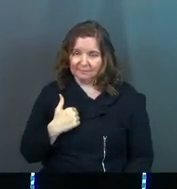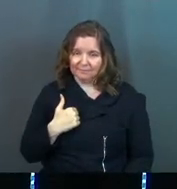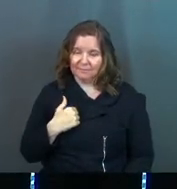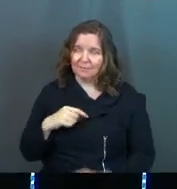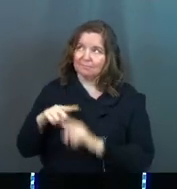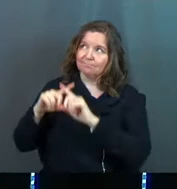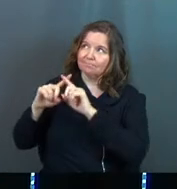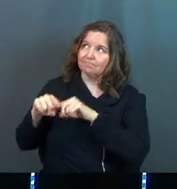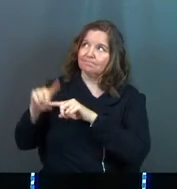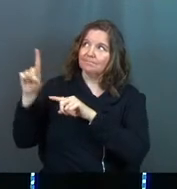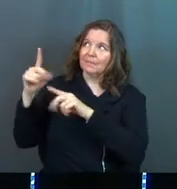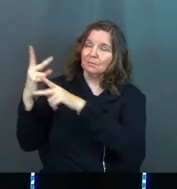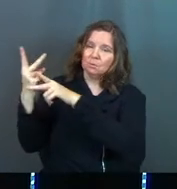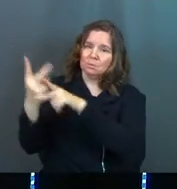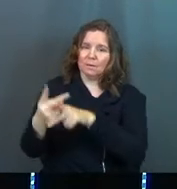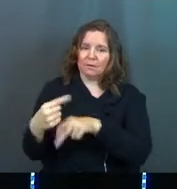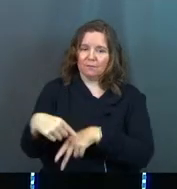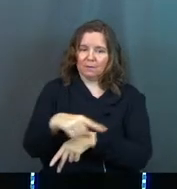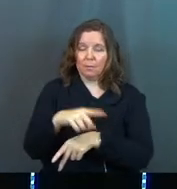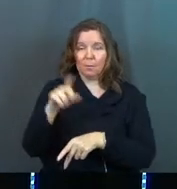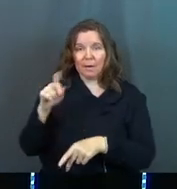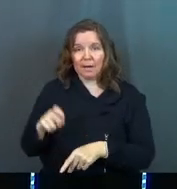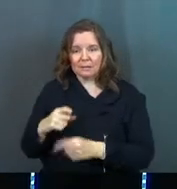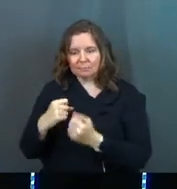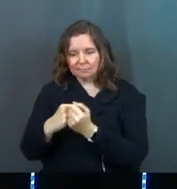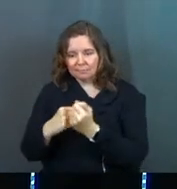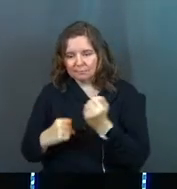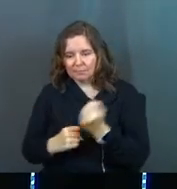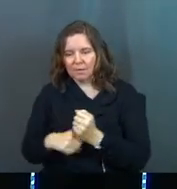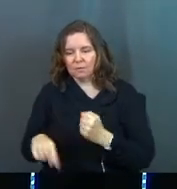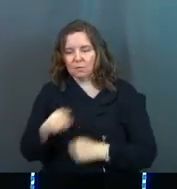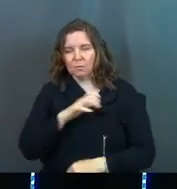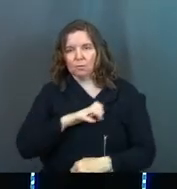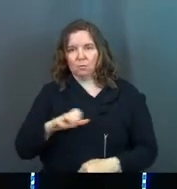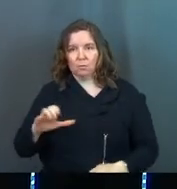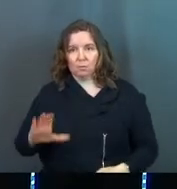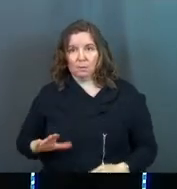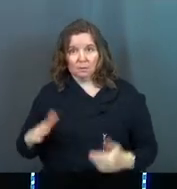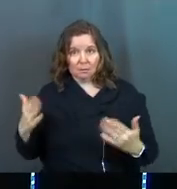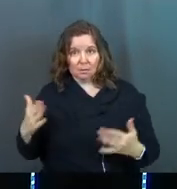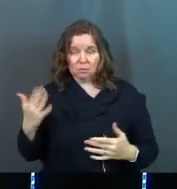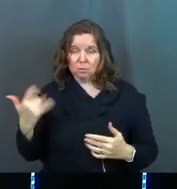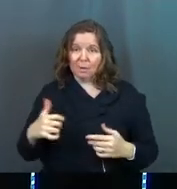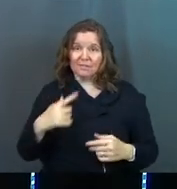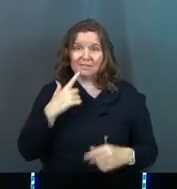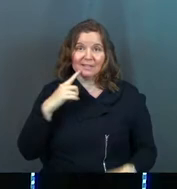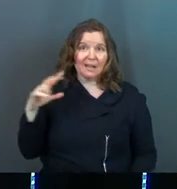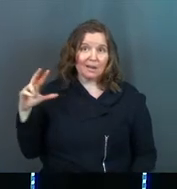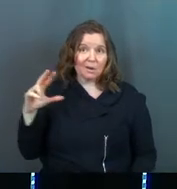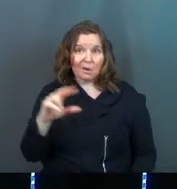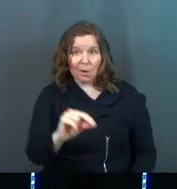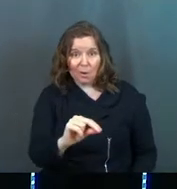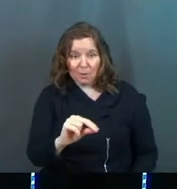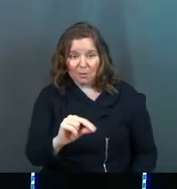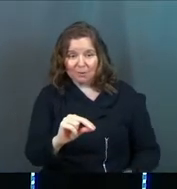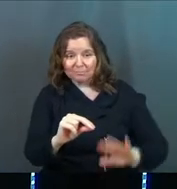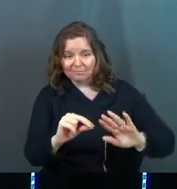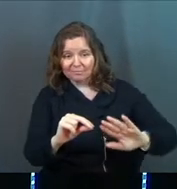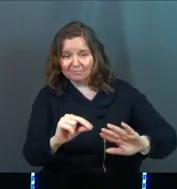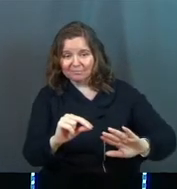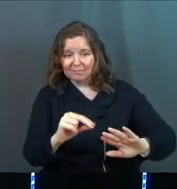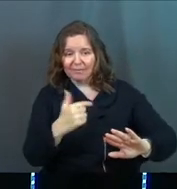What has to be there as the bedrock foundation for you as a Christian to ever say no to another person